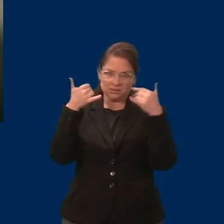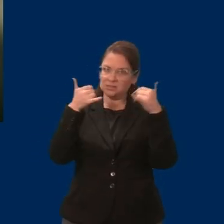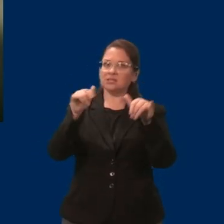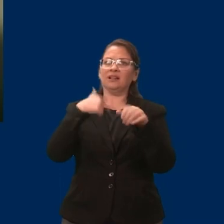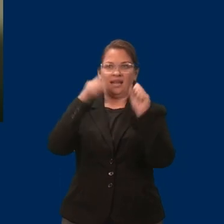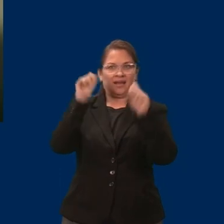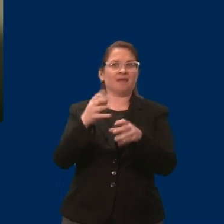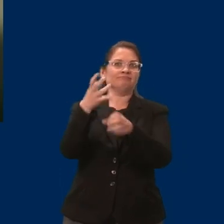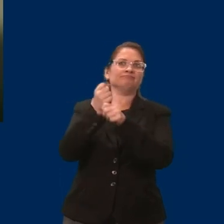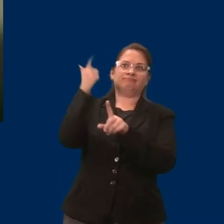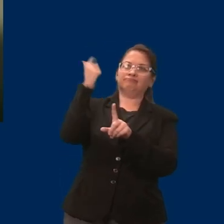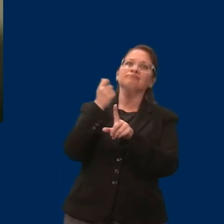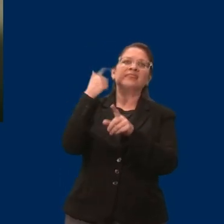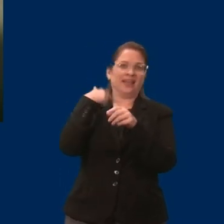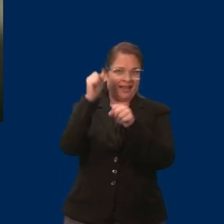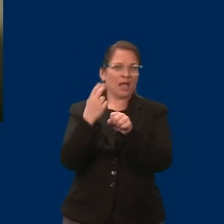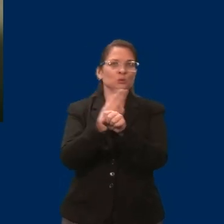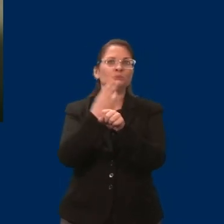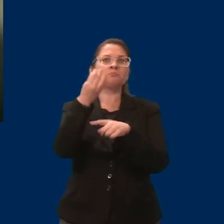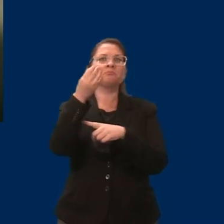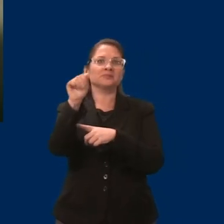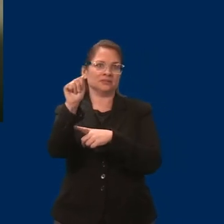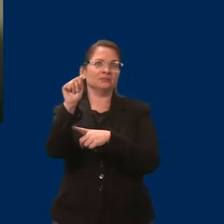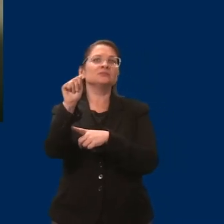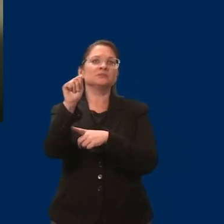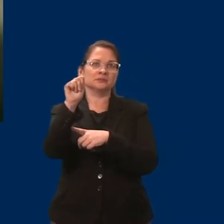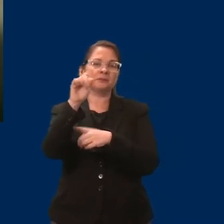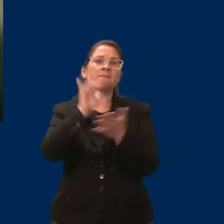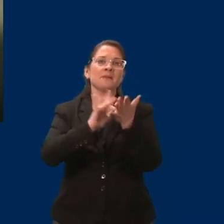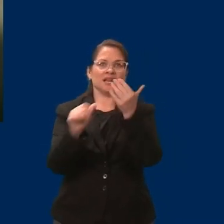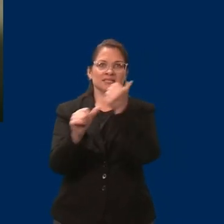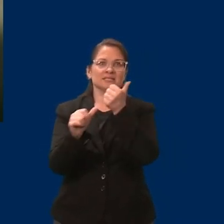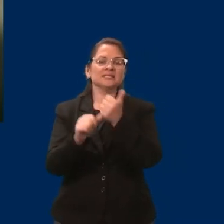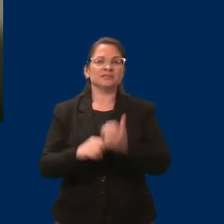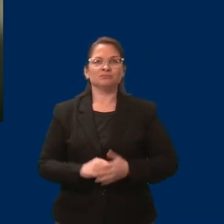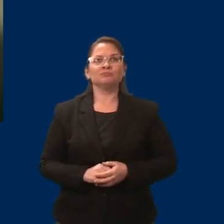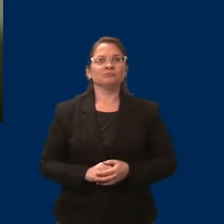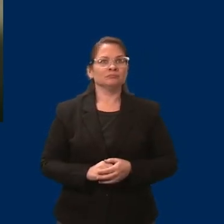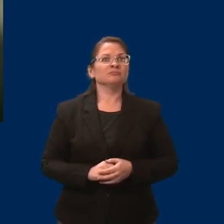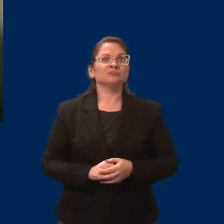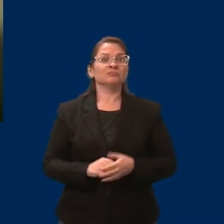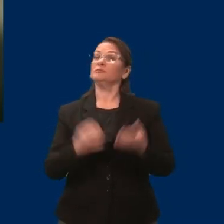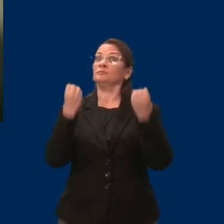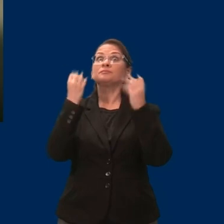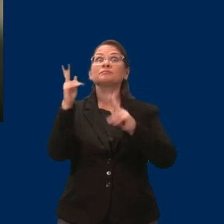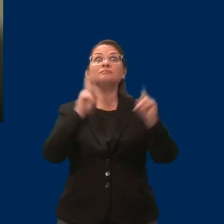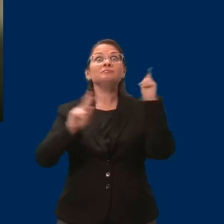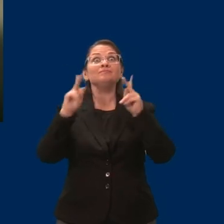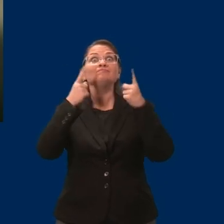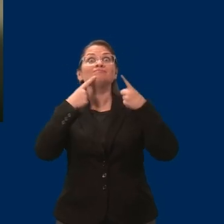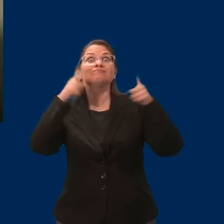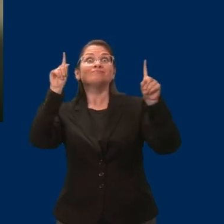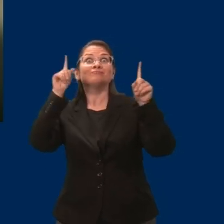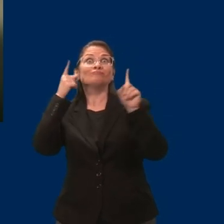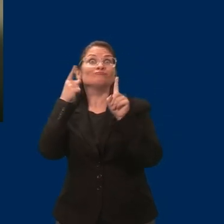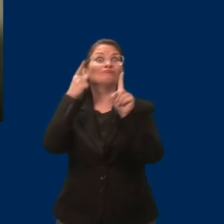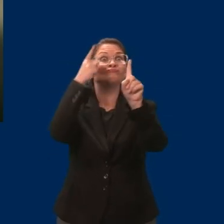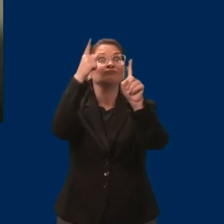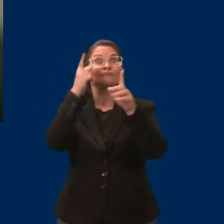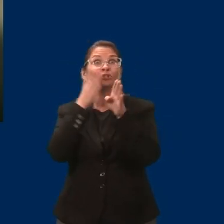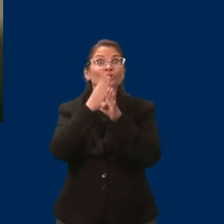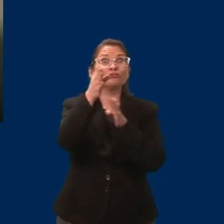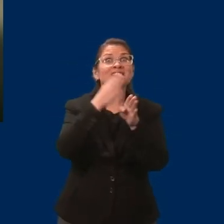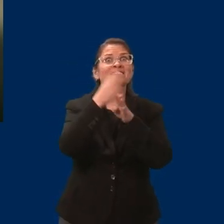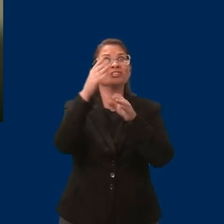and this program has allowed so many people to achieve their career goals and still get the important support they need. However,